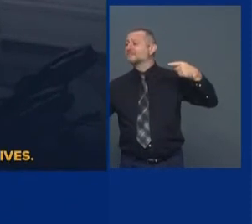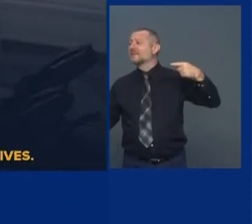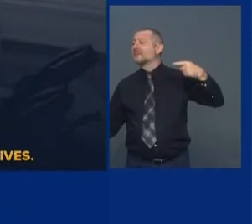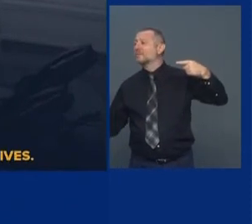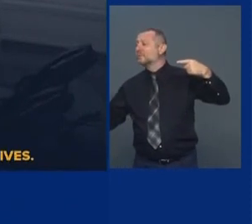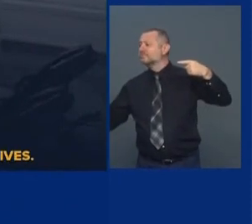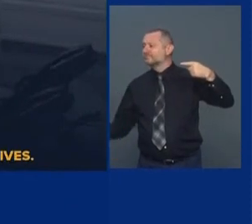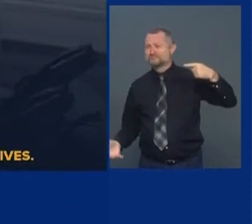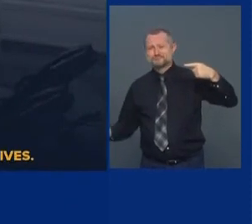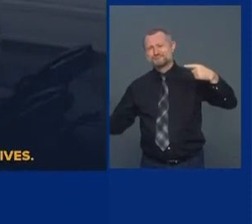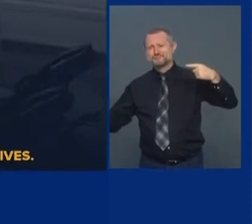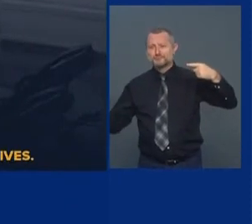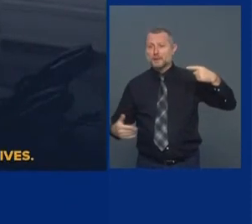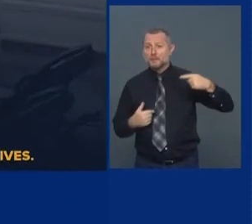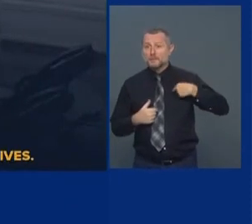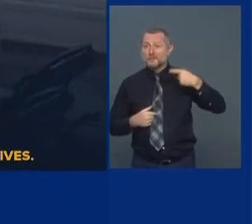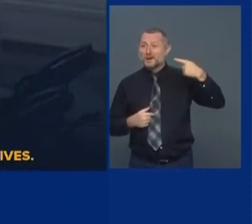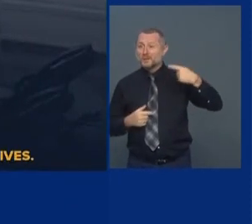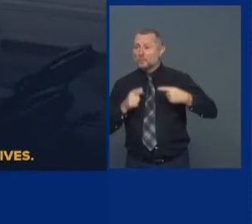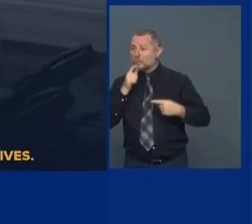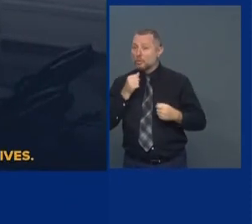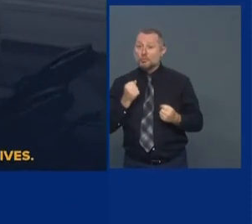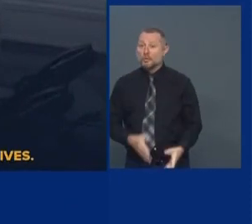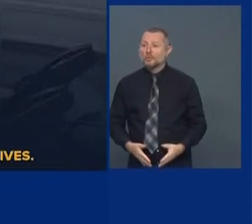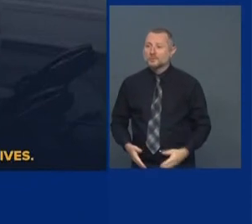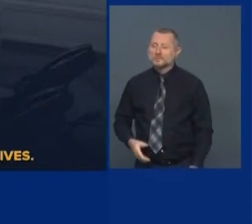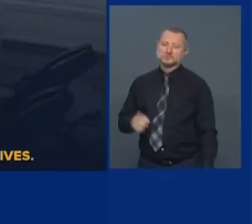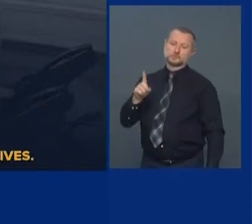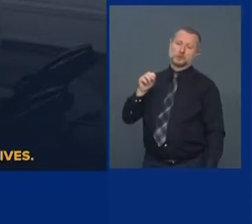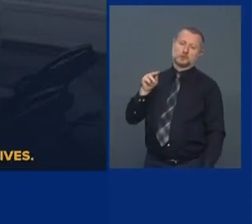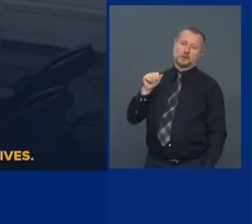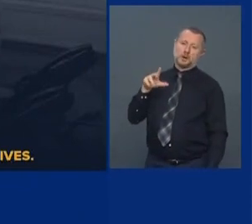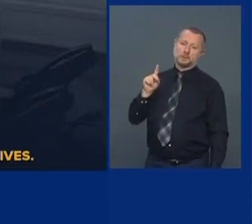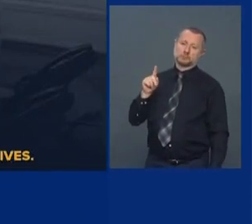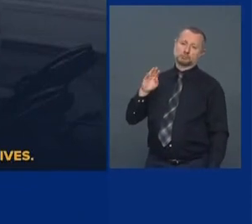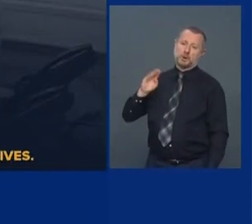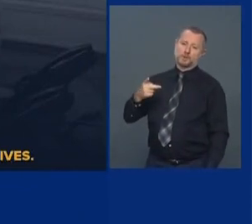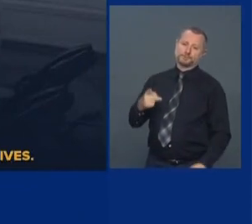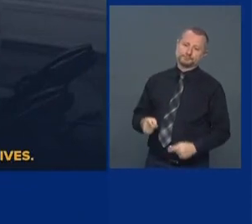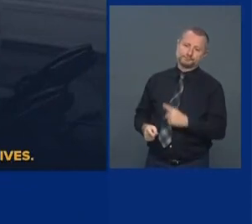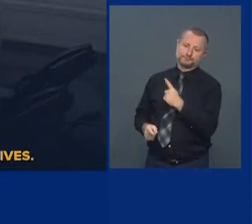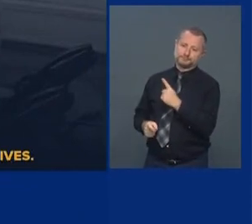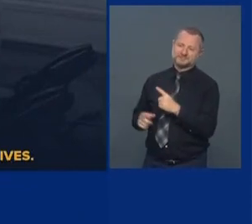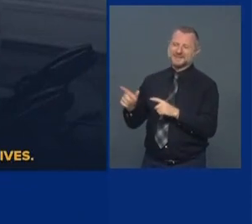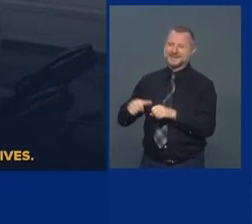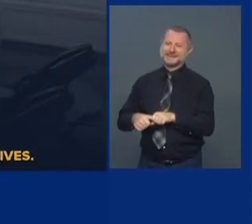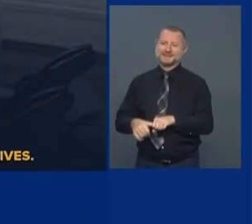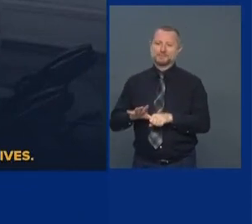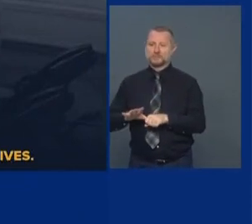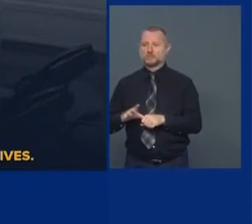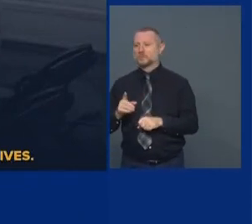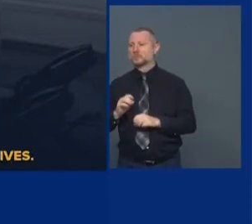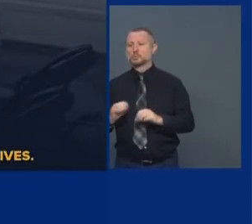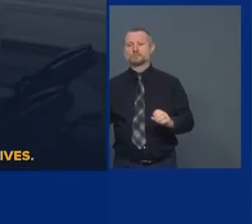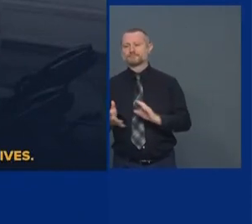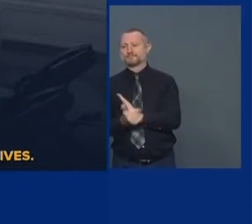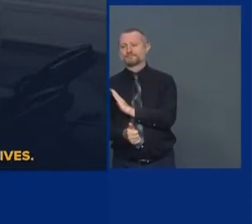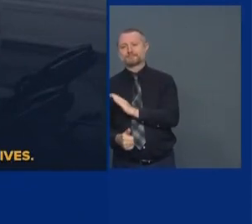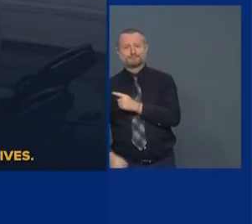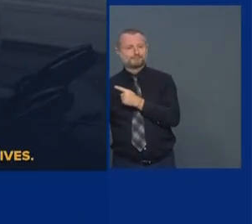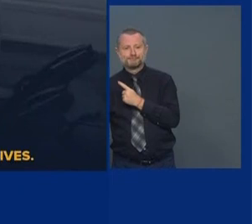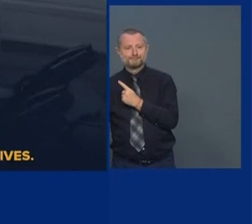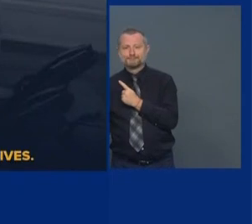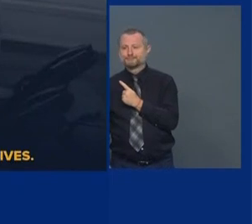You know who did that? Donald Trump's incompetence. And